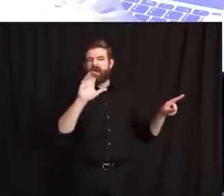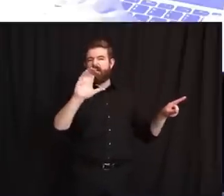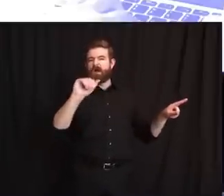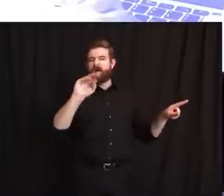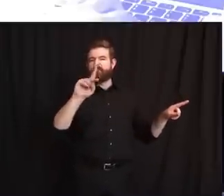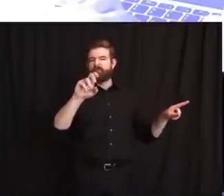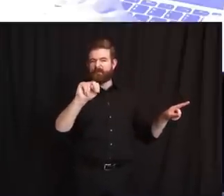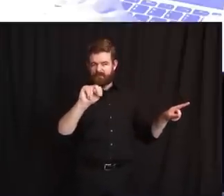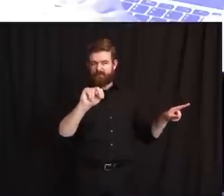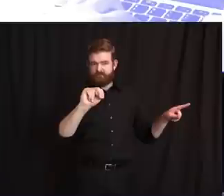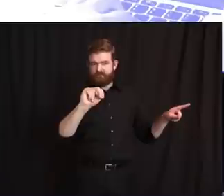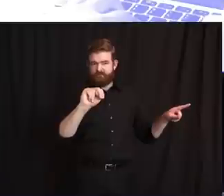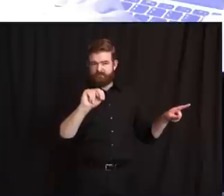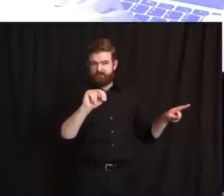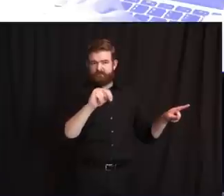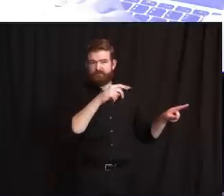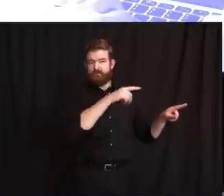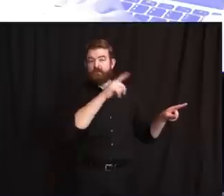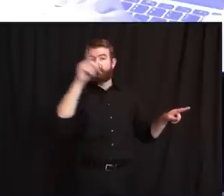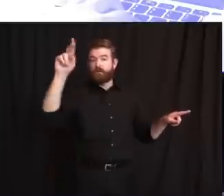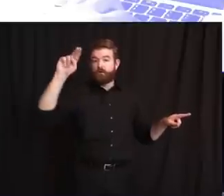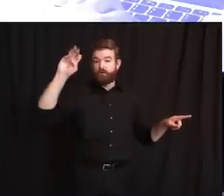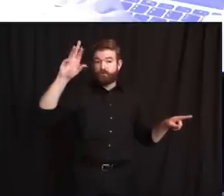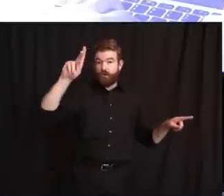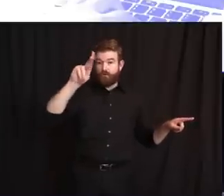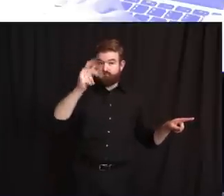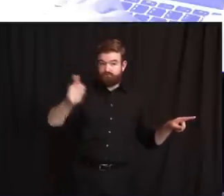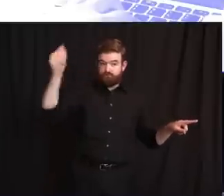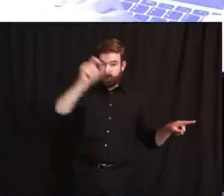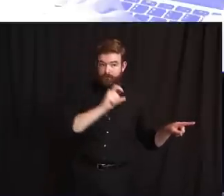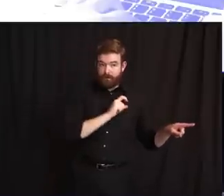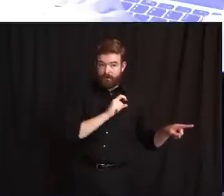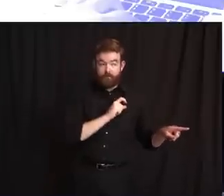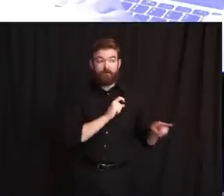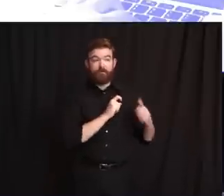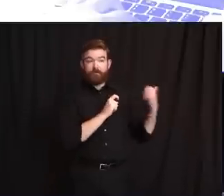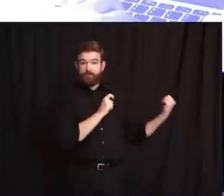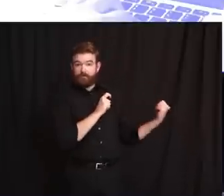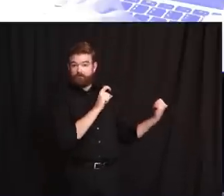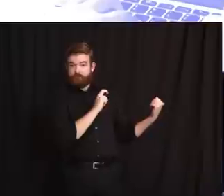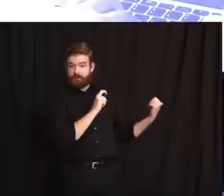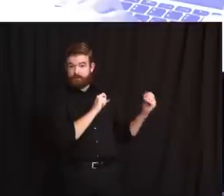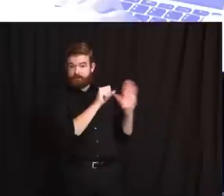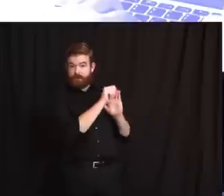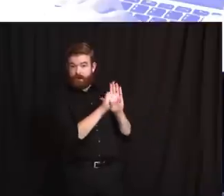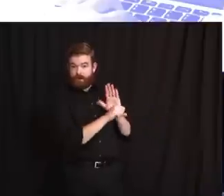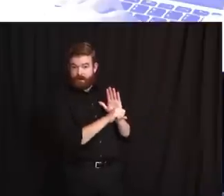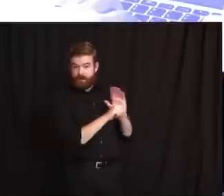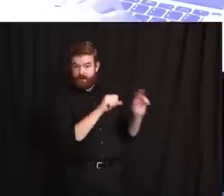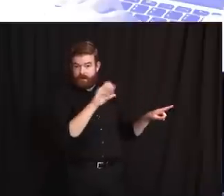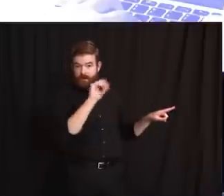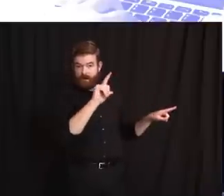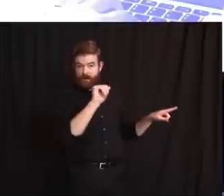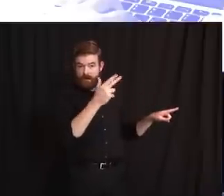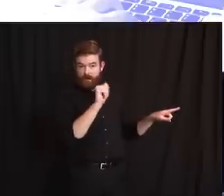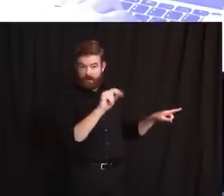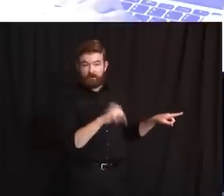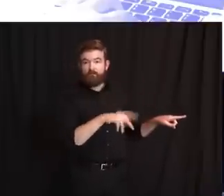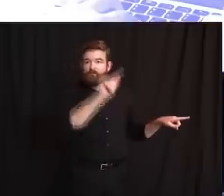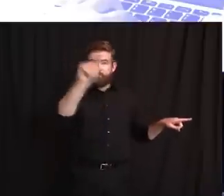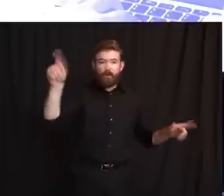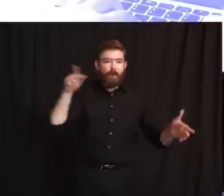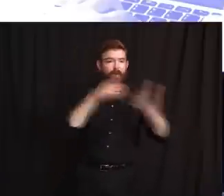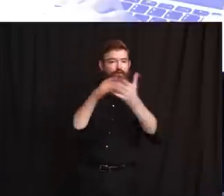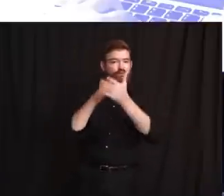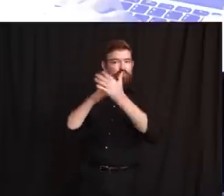Colonel Callahan at the state police, and our 21 county prosecutors that keeps New Jersey safe during our most perilous